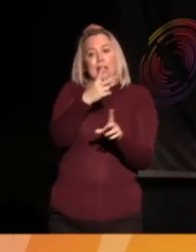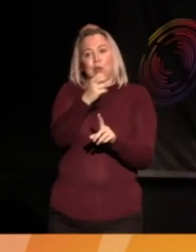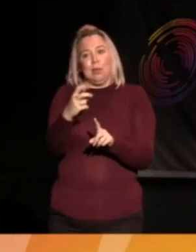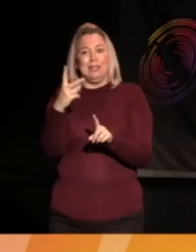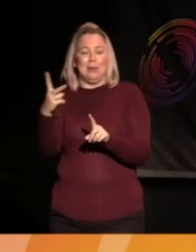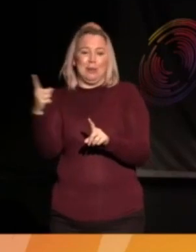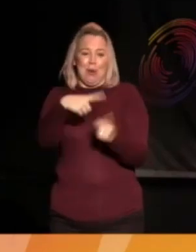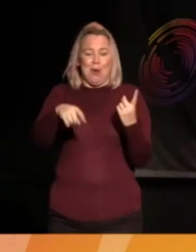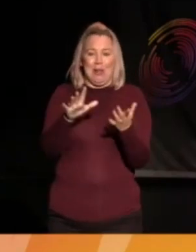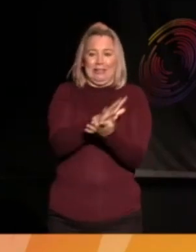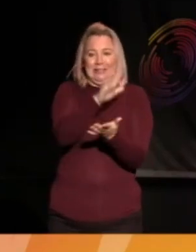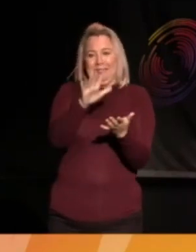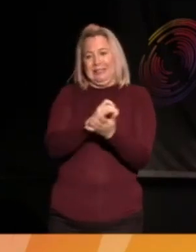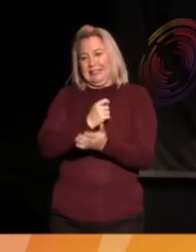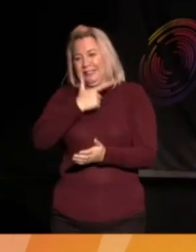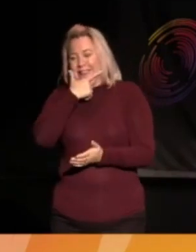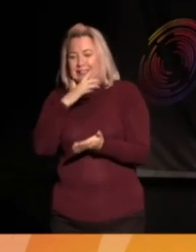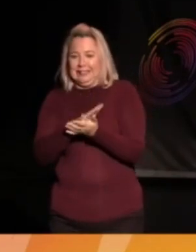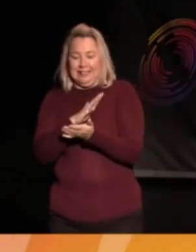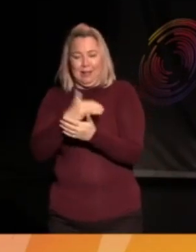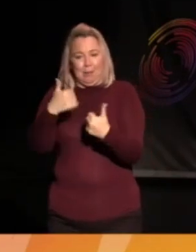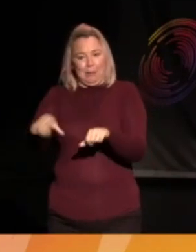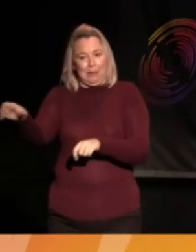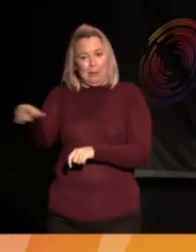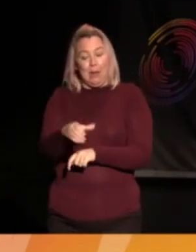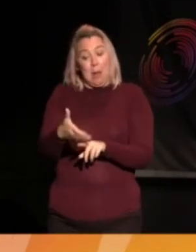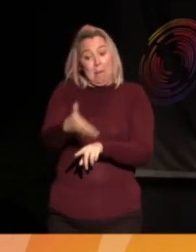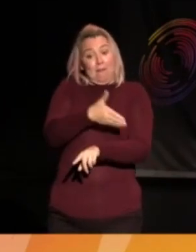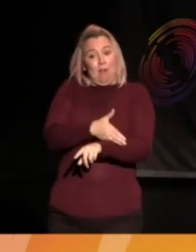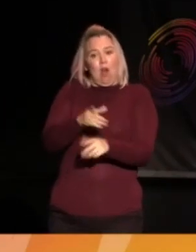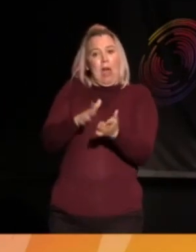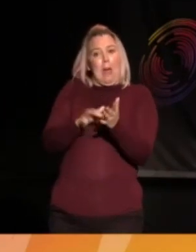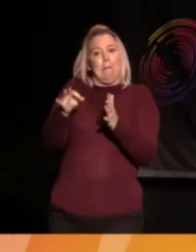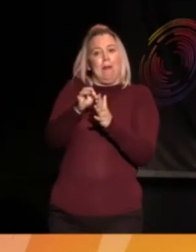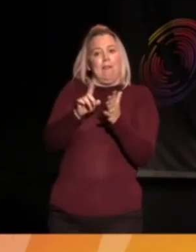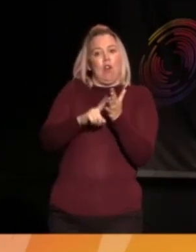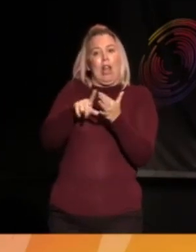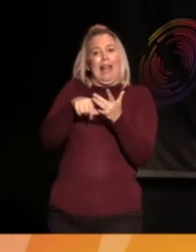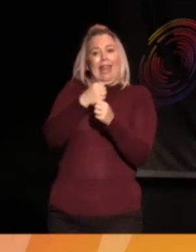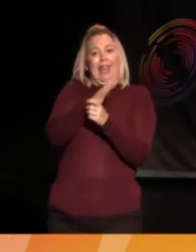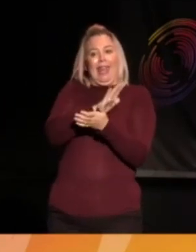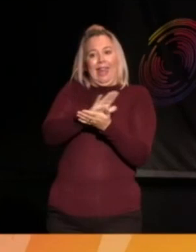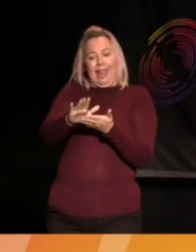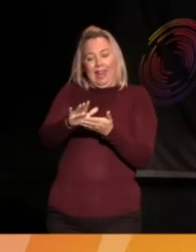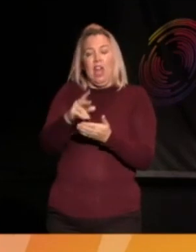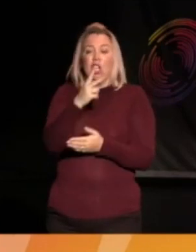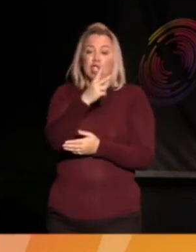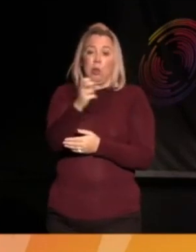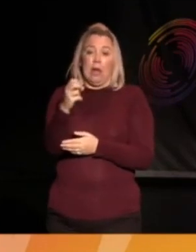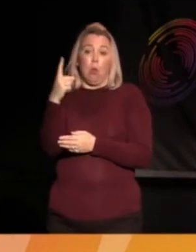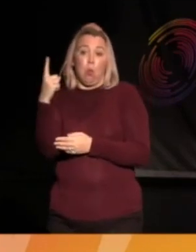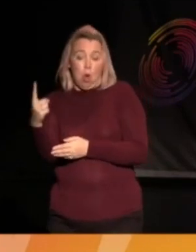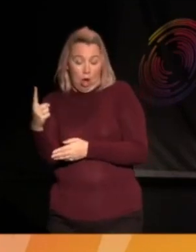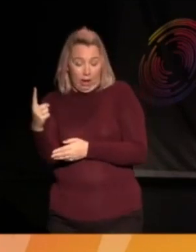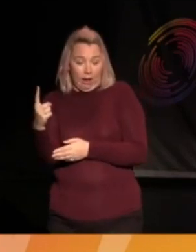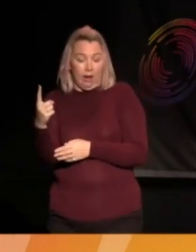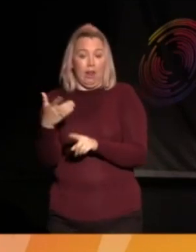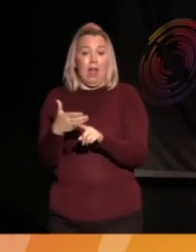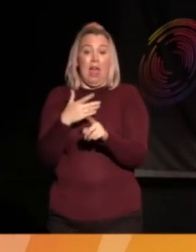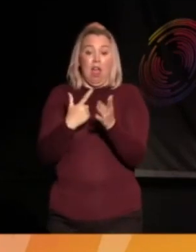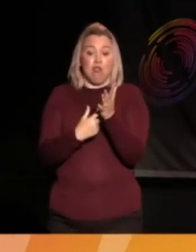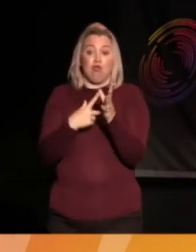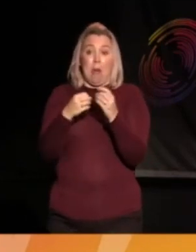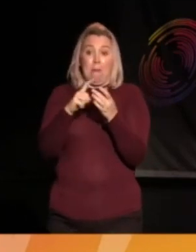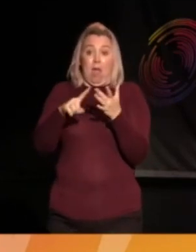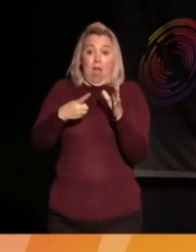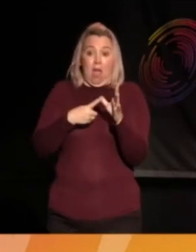very pleased about. And prior to being Mayor, Andy was MP for League from 2001. And then Rabia Begum